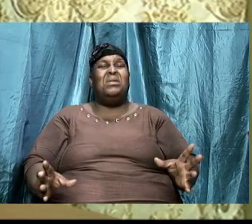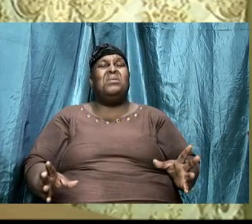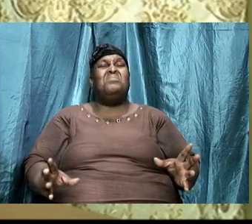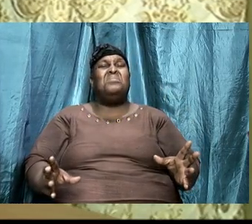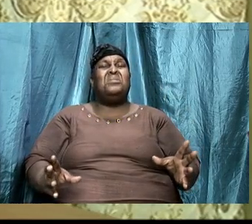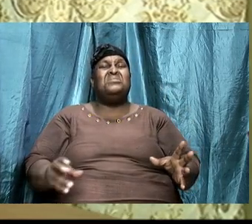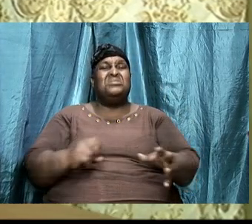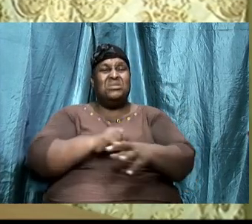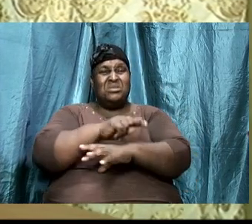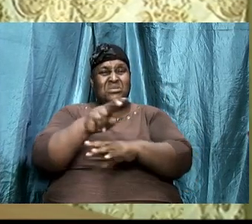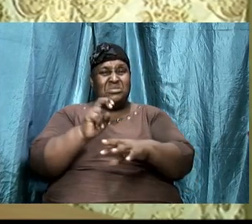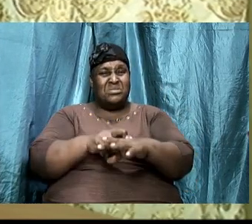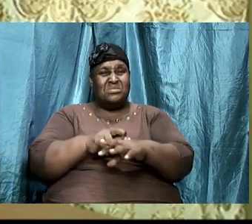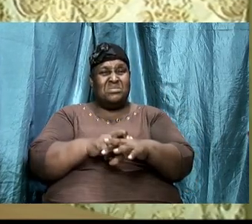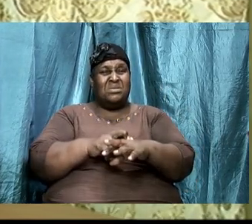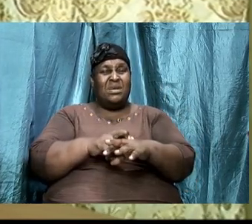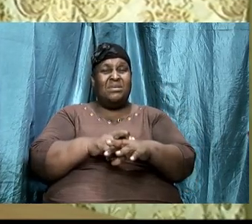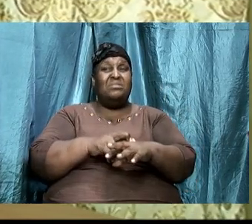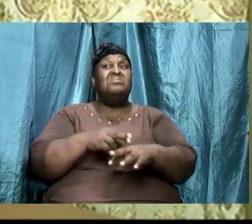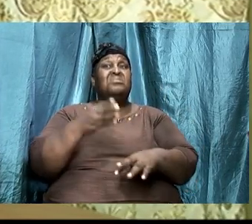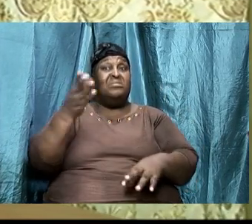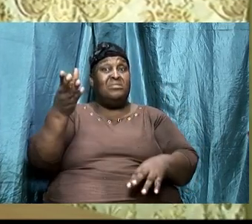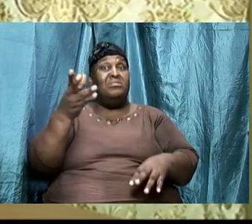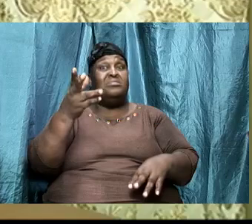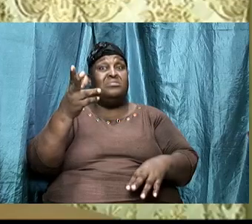and there is a love is blind because